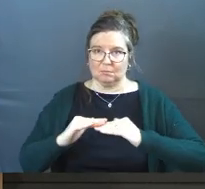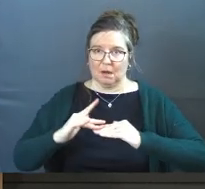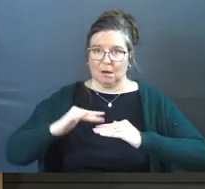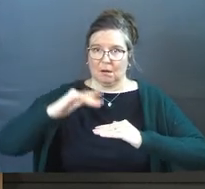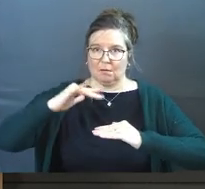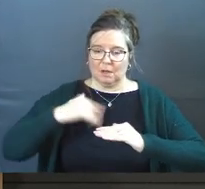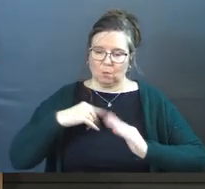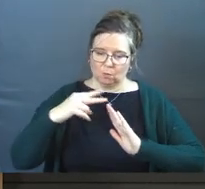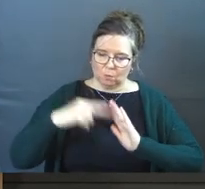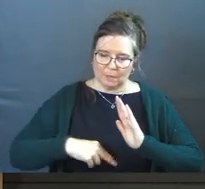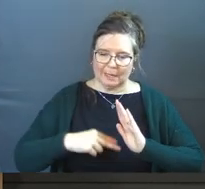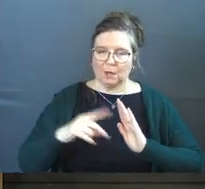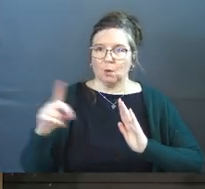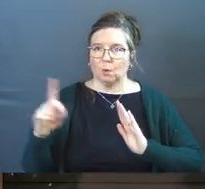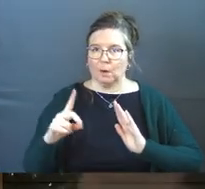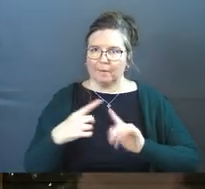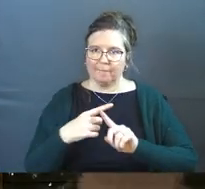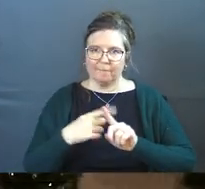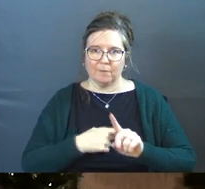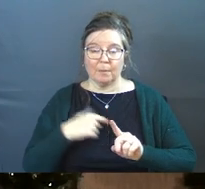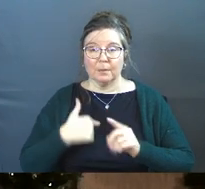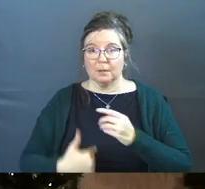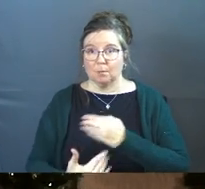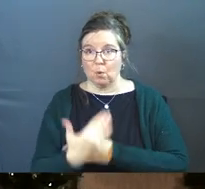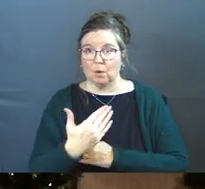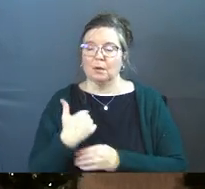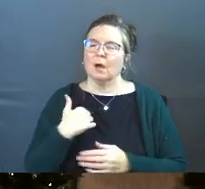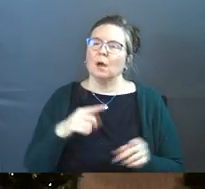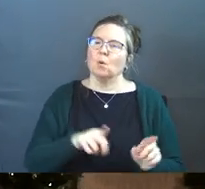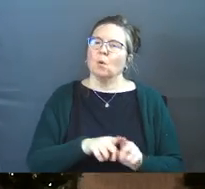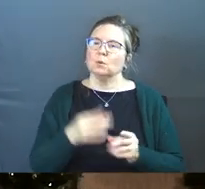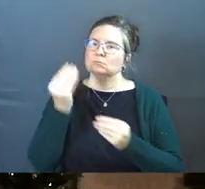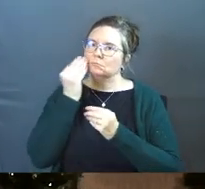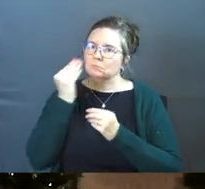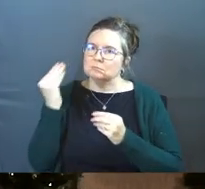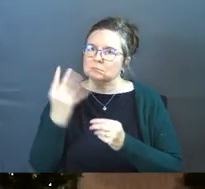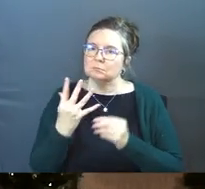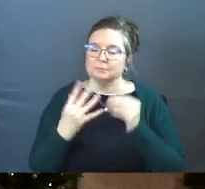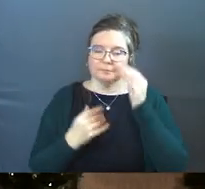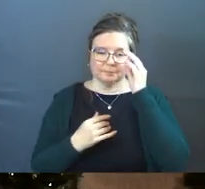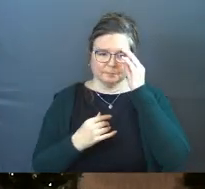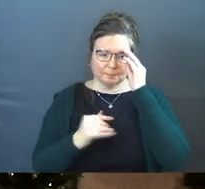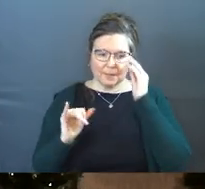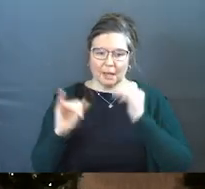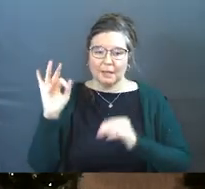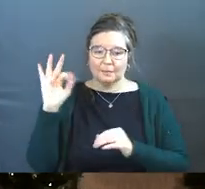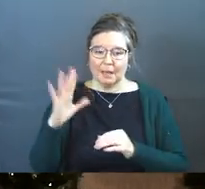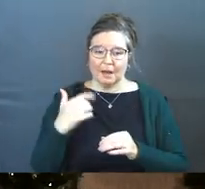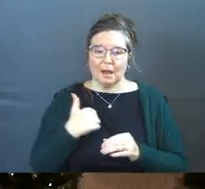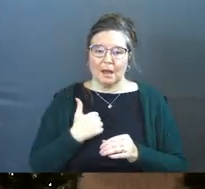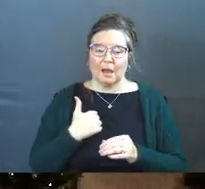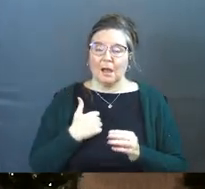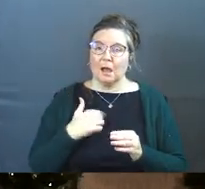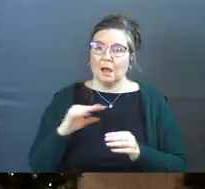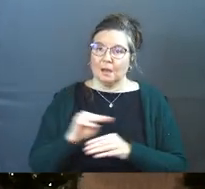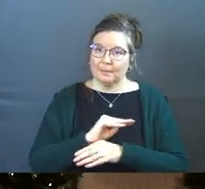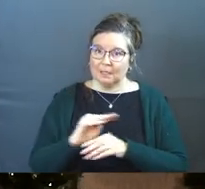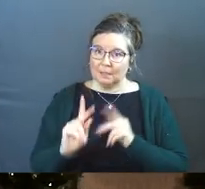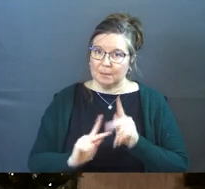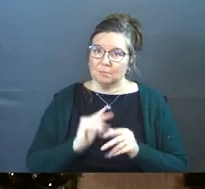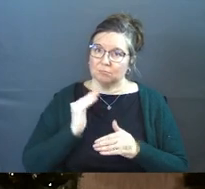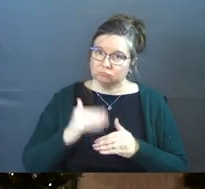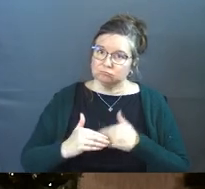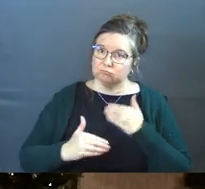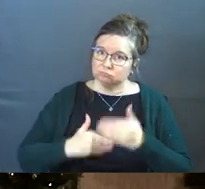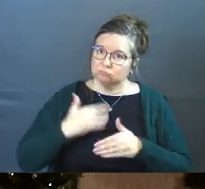we're going to read about it. We're going to read where it comes from this morning. I'll also tell you that when, as a pastor, I've ministered to people over